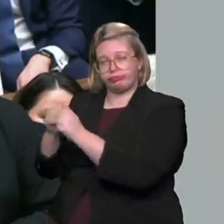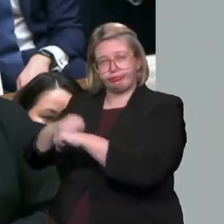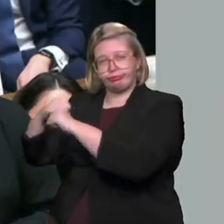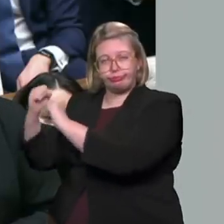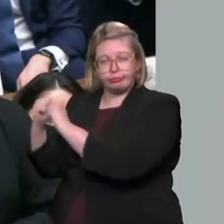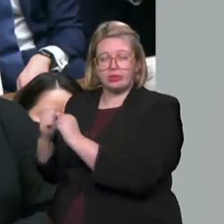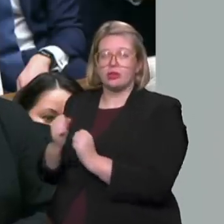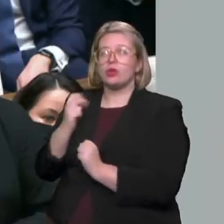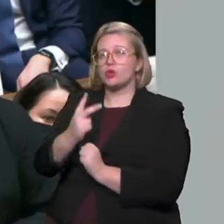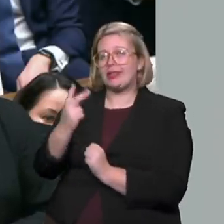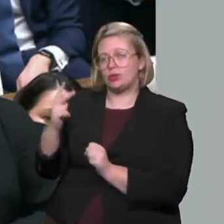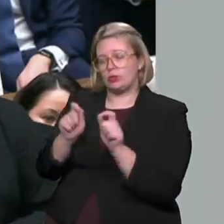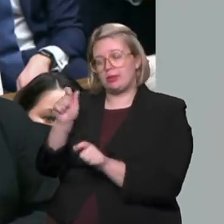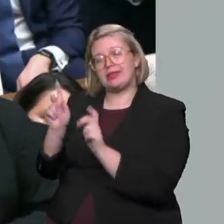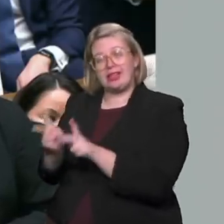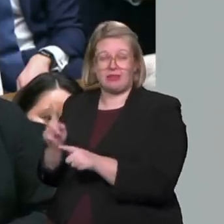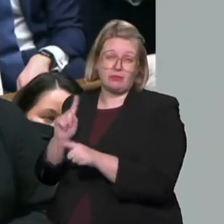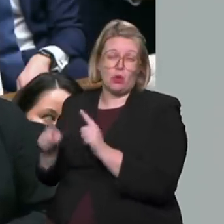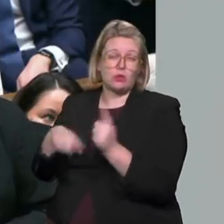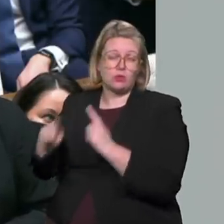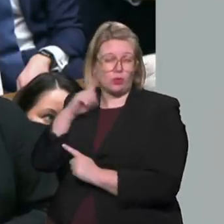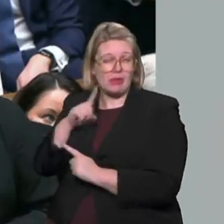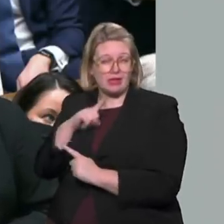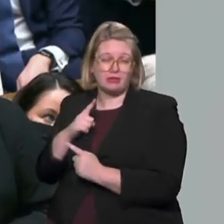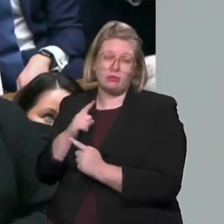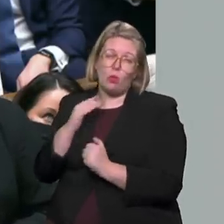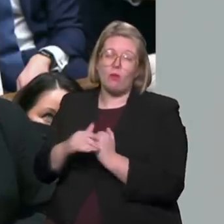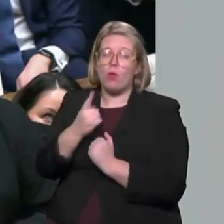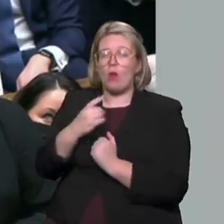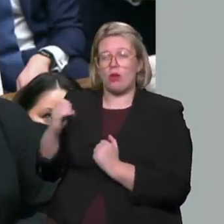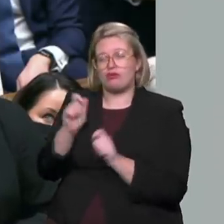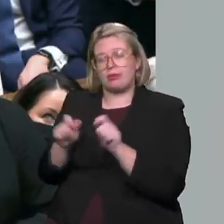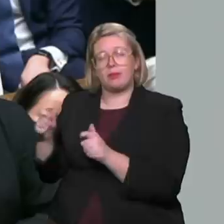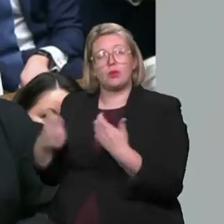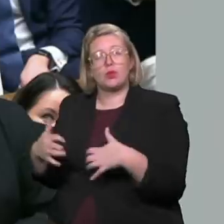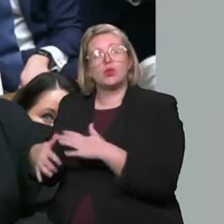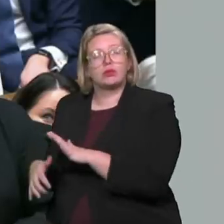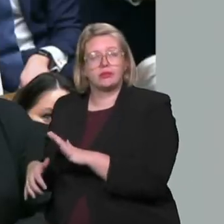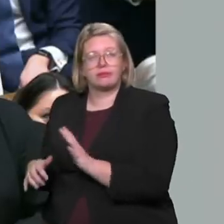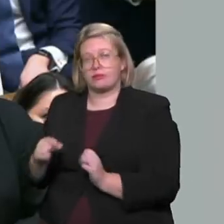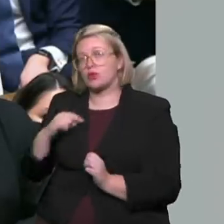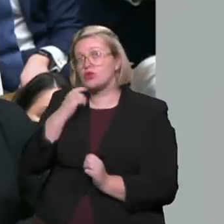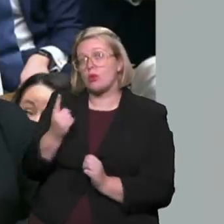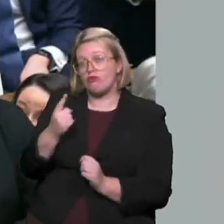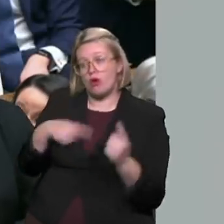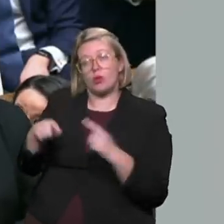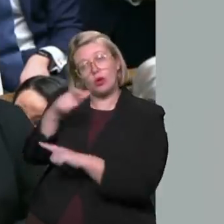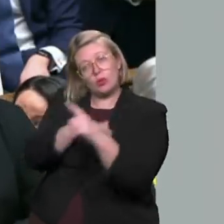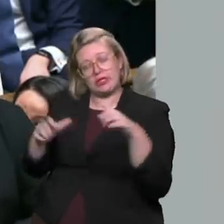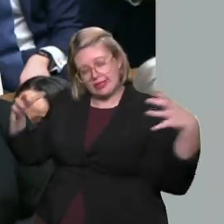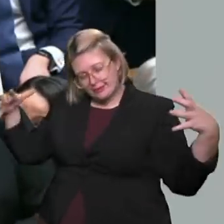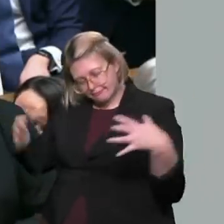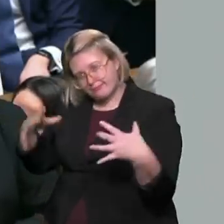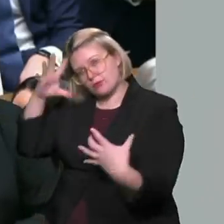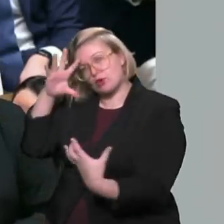mostly women, and over 100 were injured. Tomorrow, 50 years on, the community and families will come together for